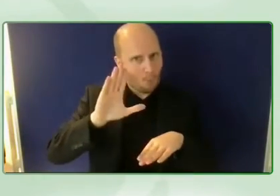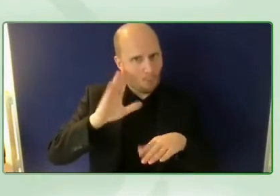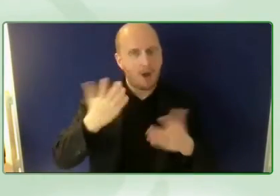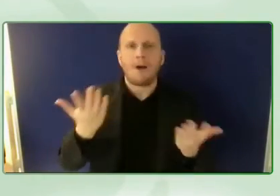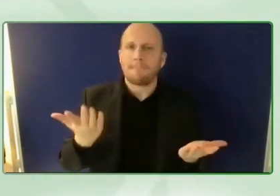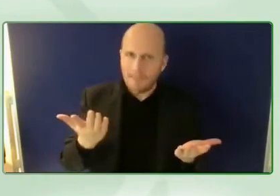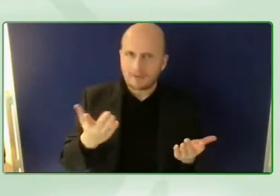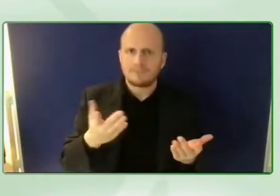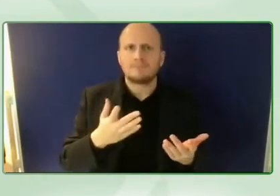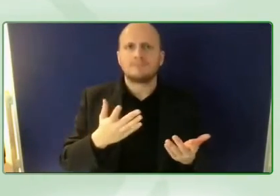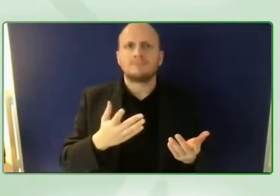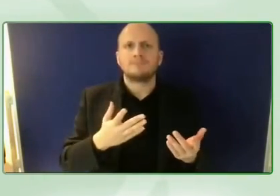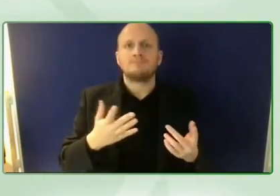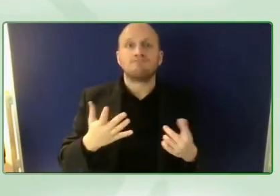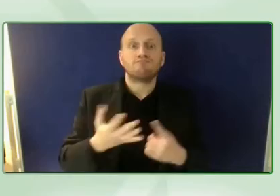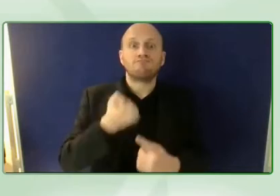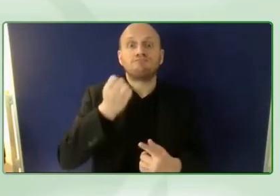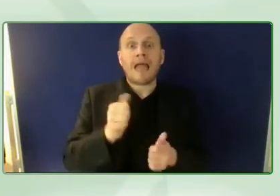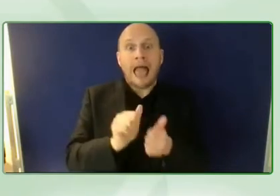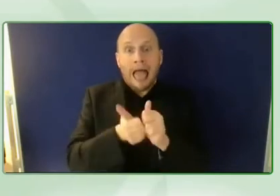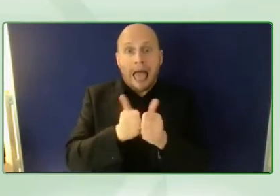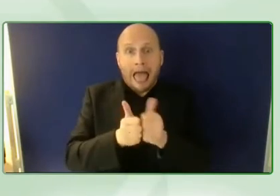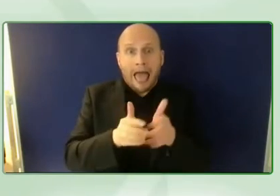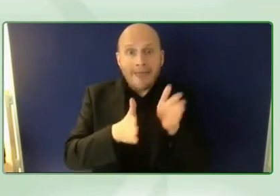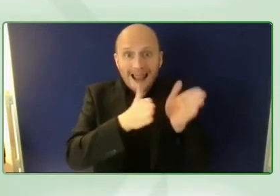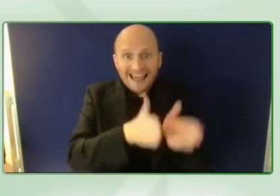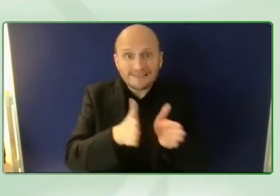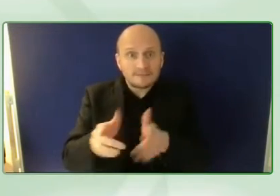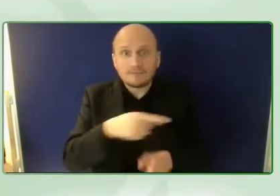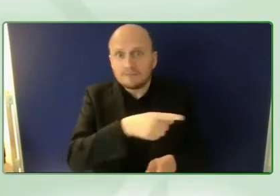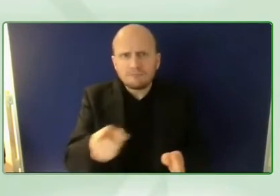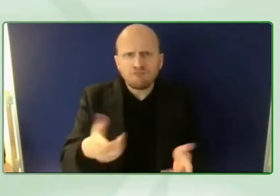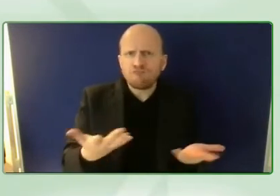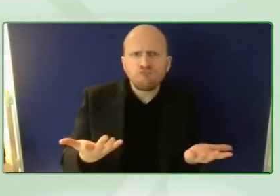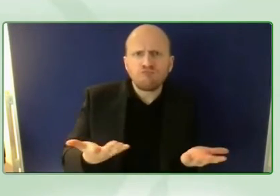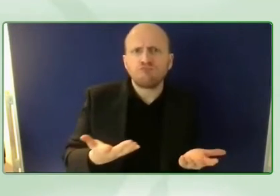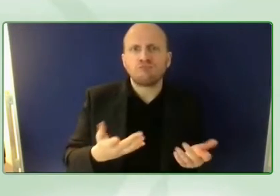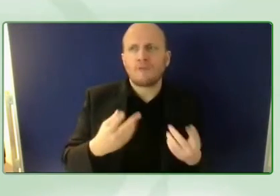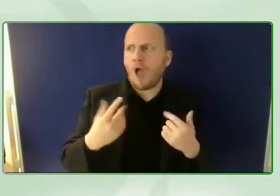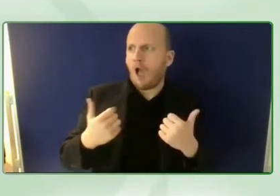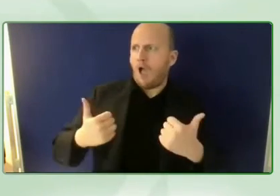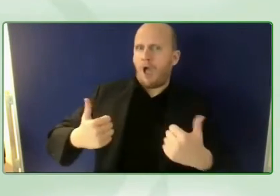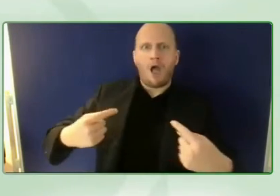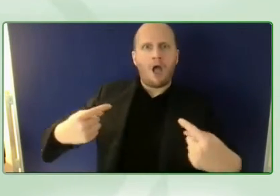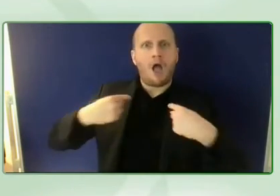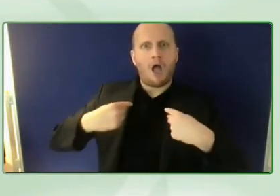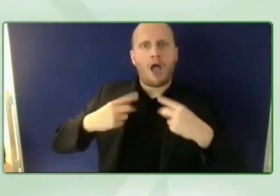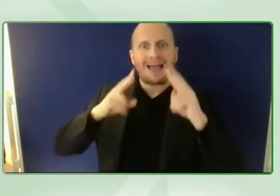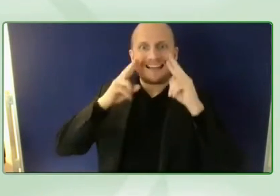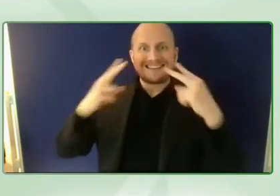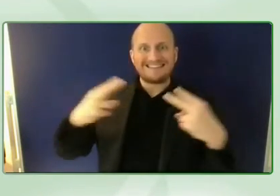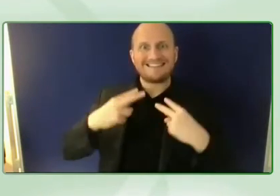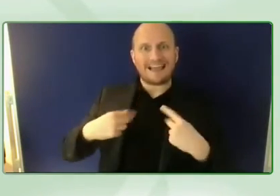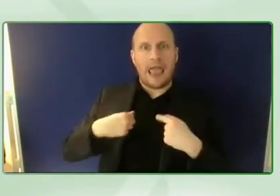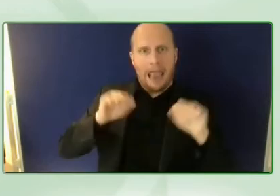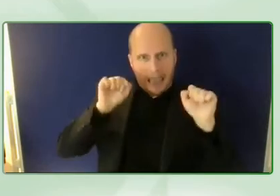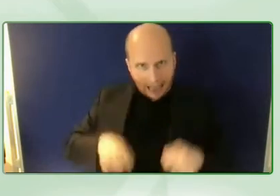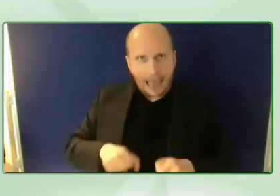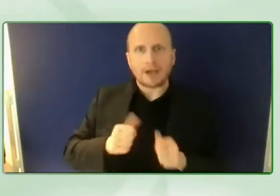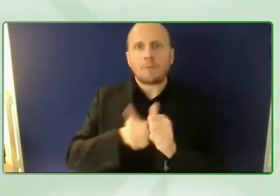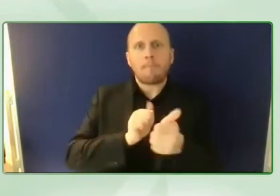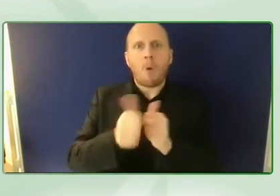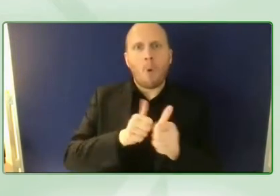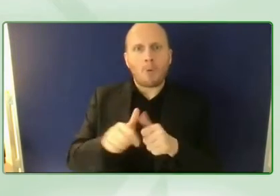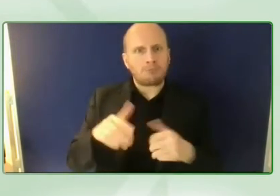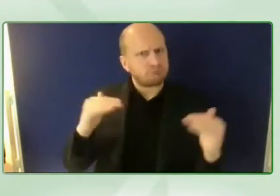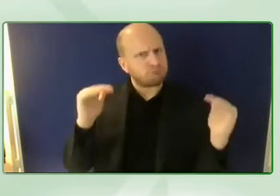from the athletes being seen as um fully uh capable sports people so big awareness